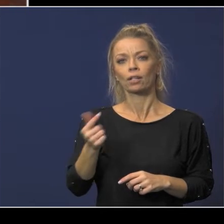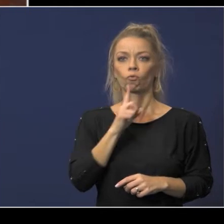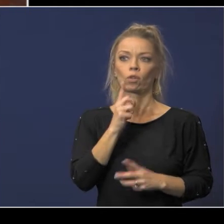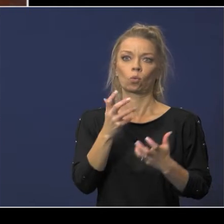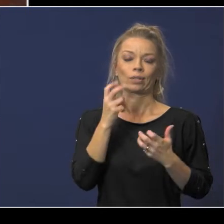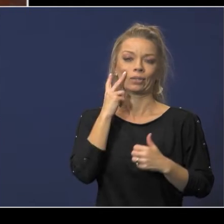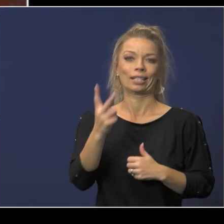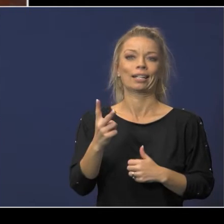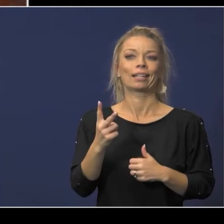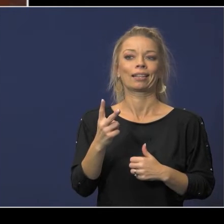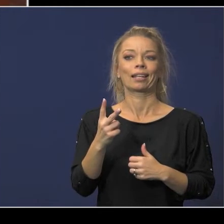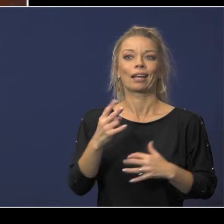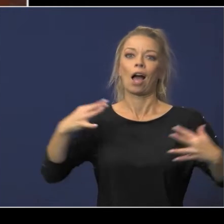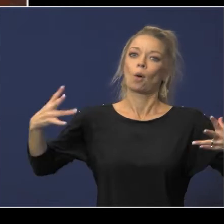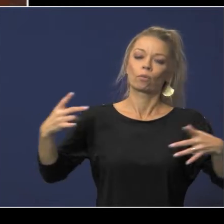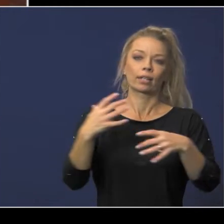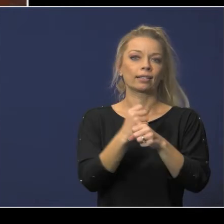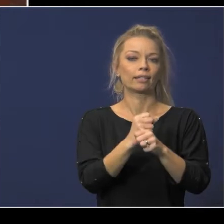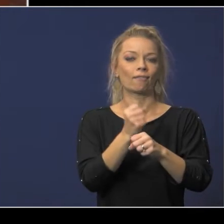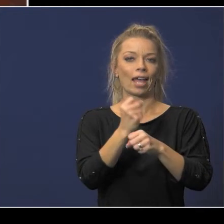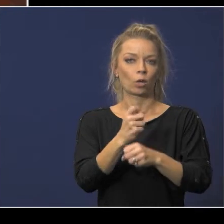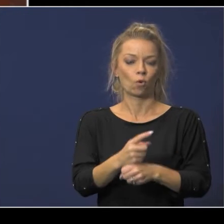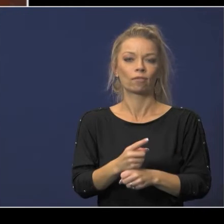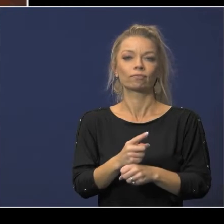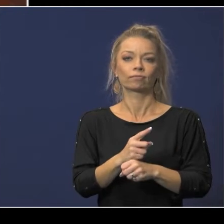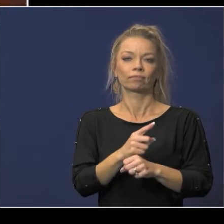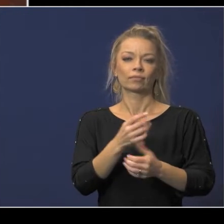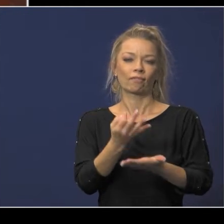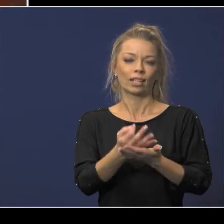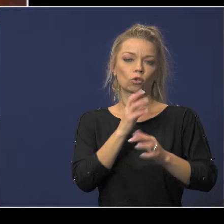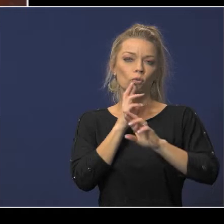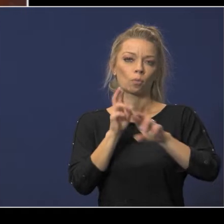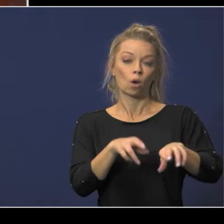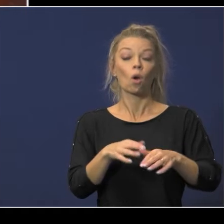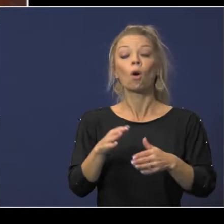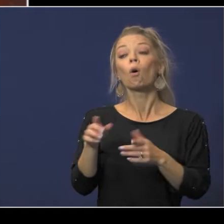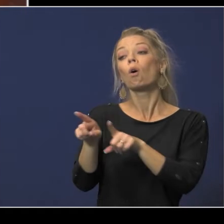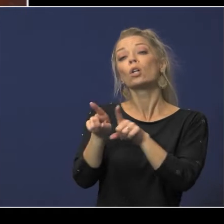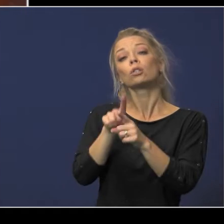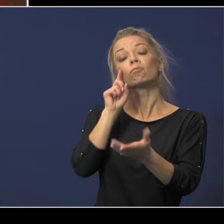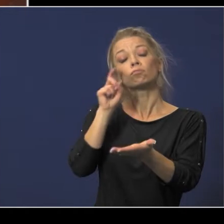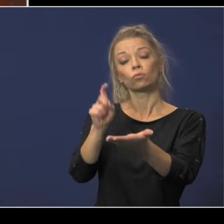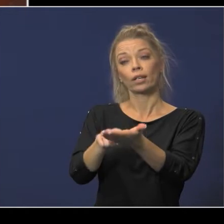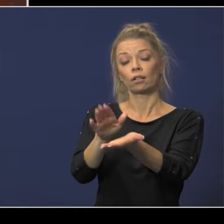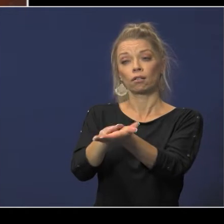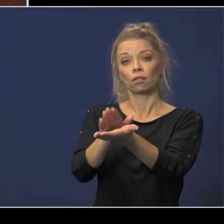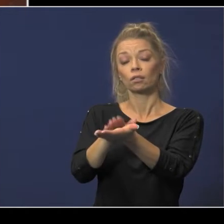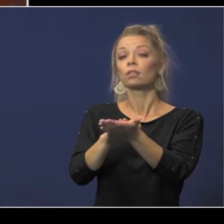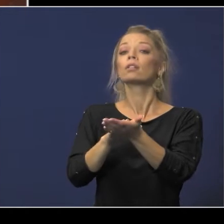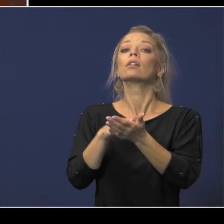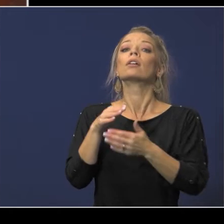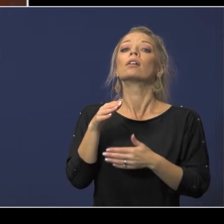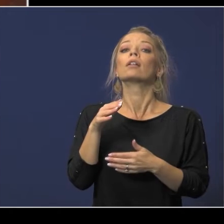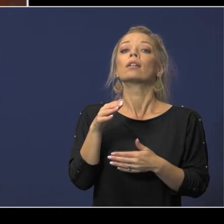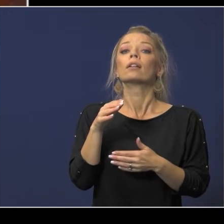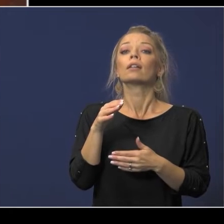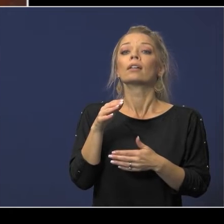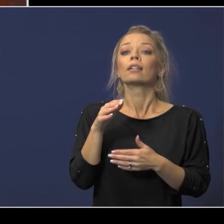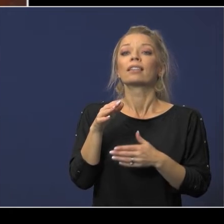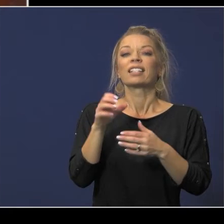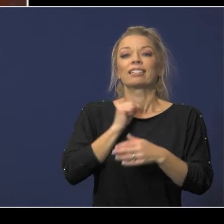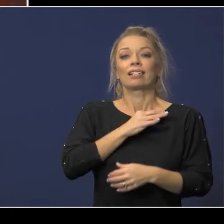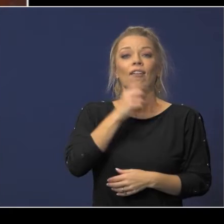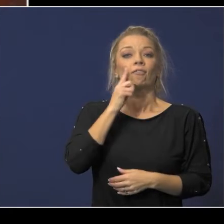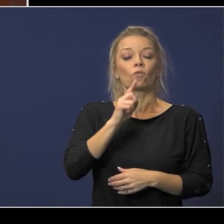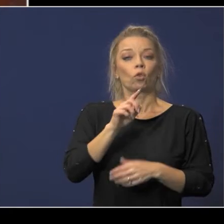financial report i'd also like to recognize the communication staff for the design of the the cover of the comprehensive annual